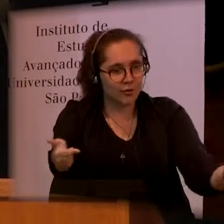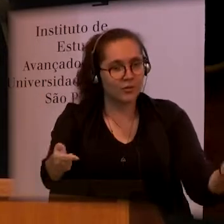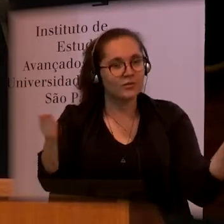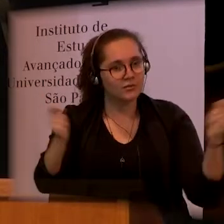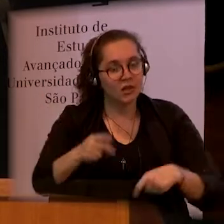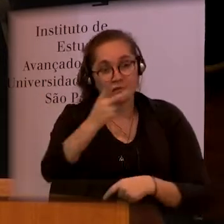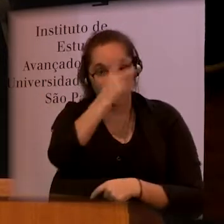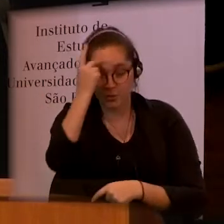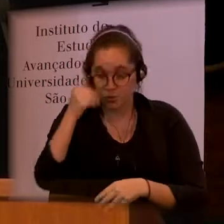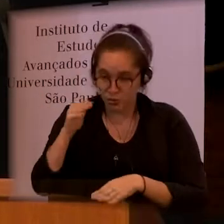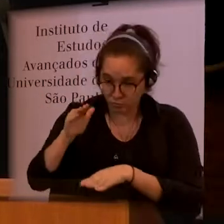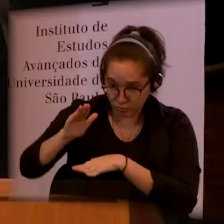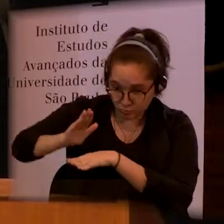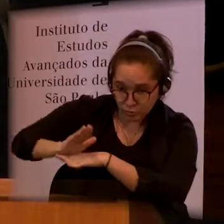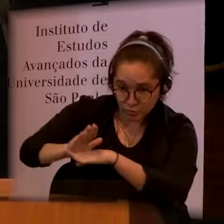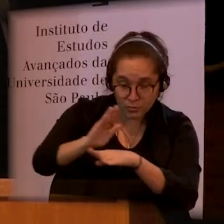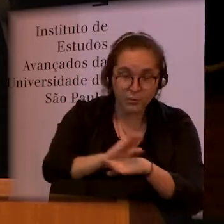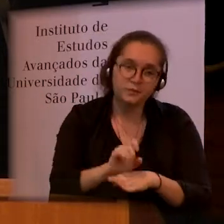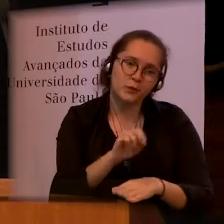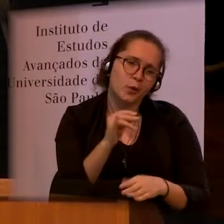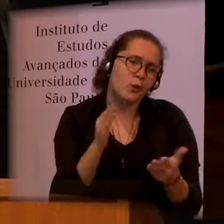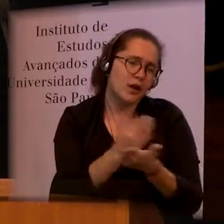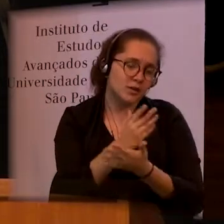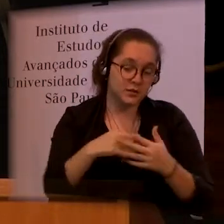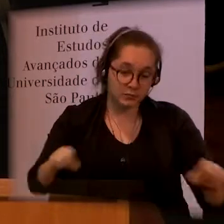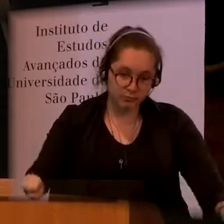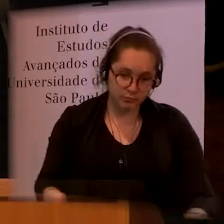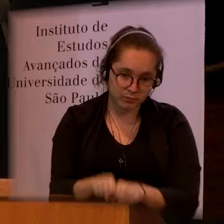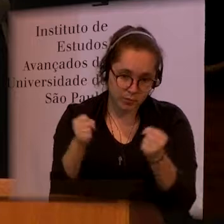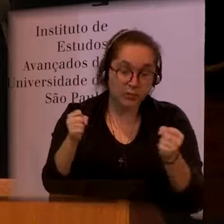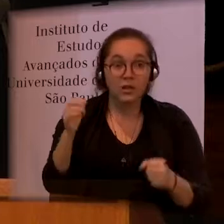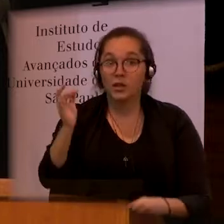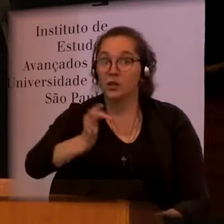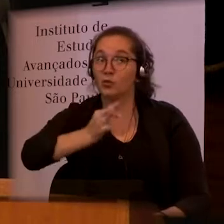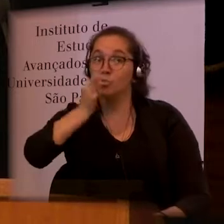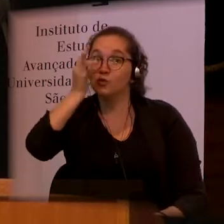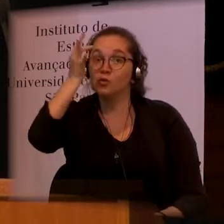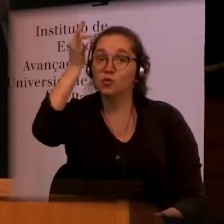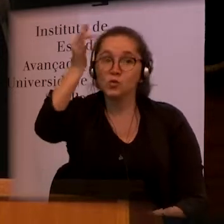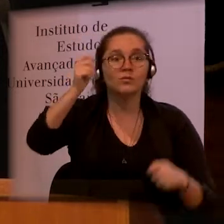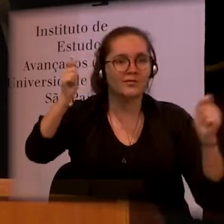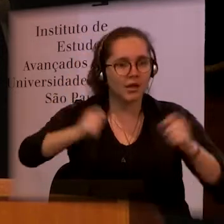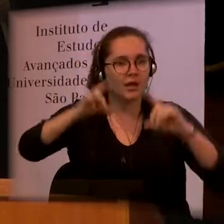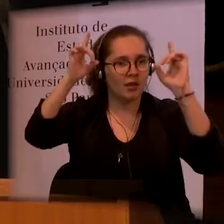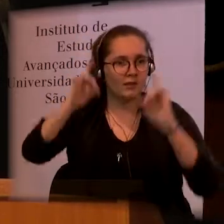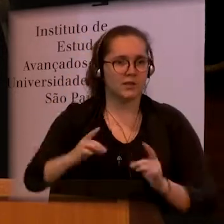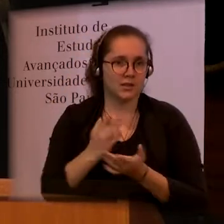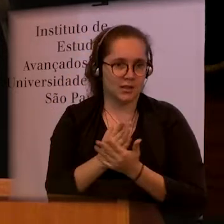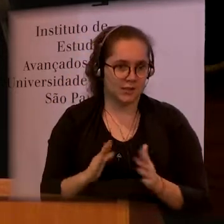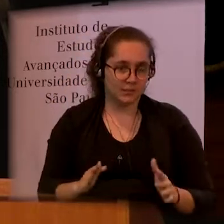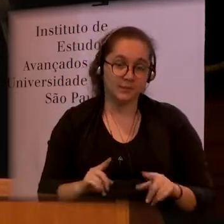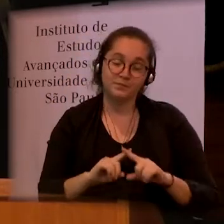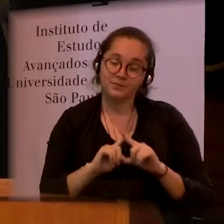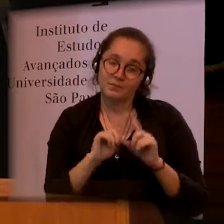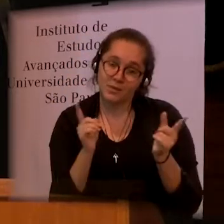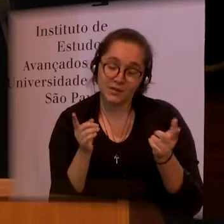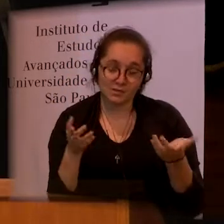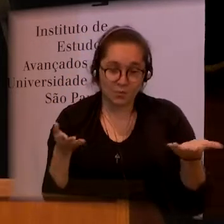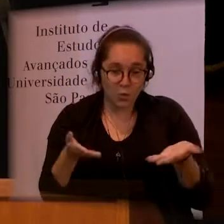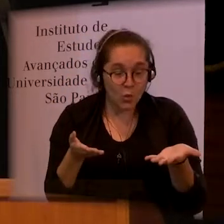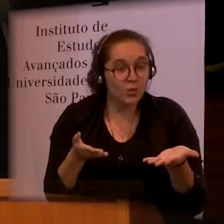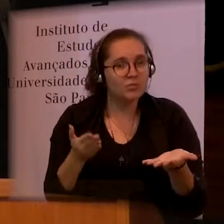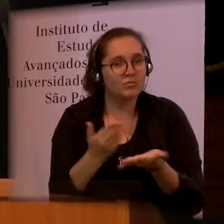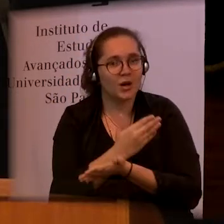disabilities. But it is not the whole story. And there are many people who have disabilities that cannot be